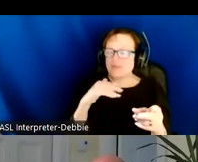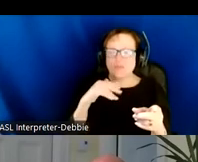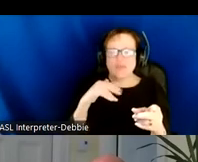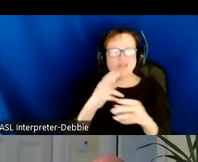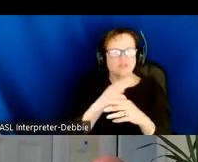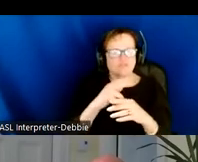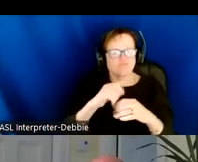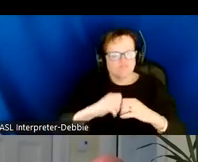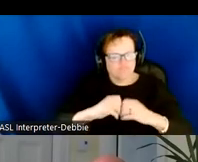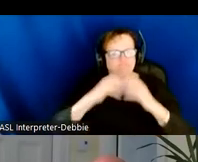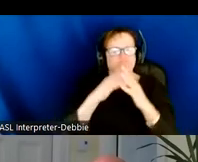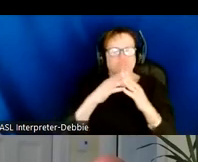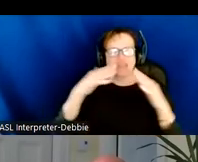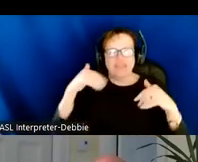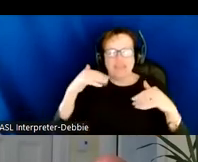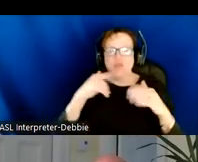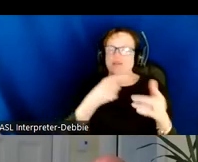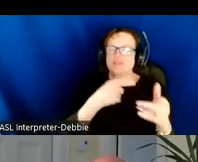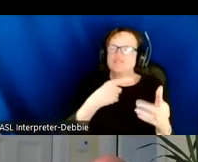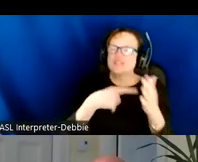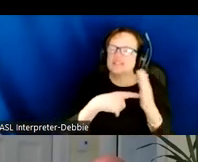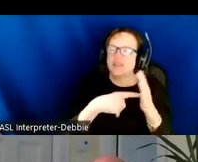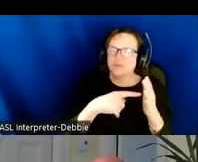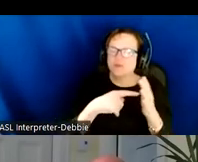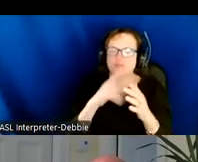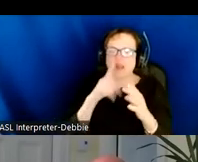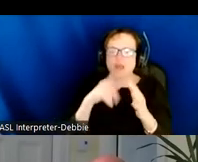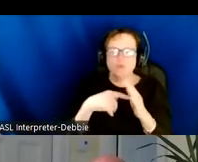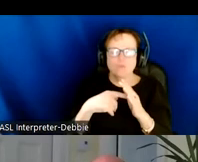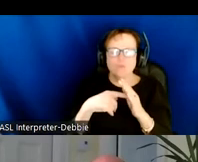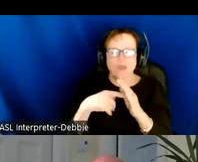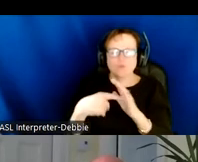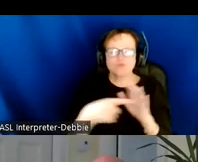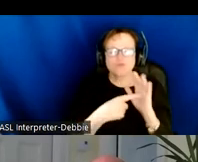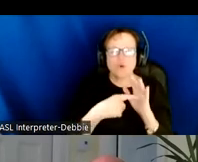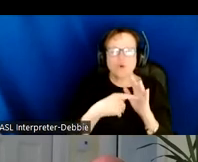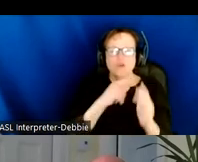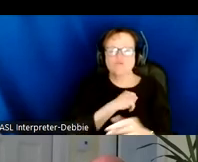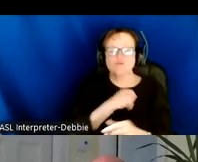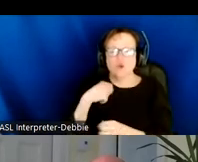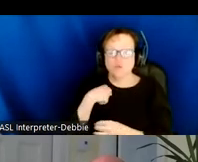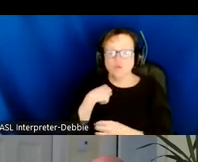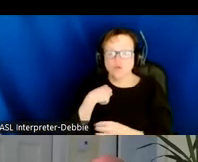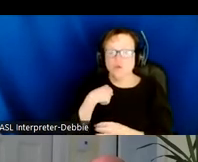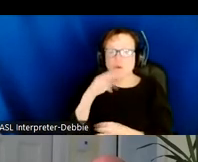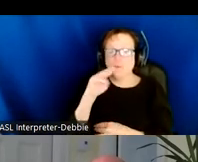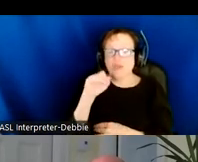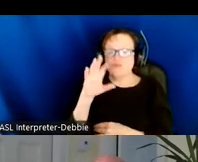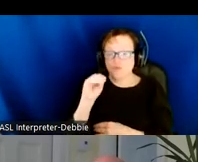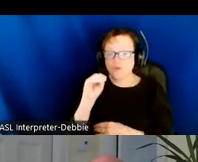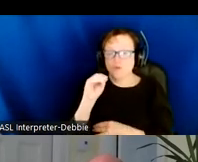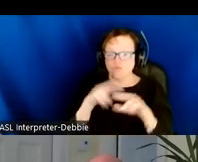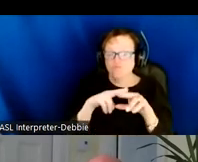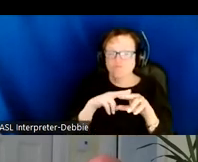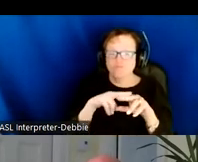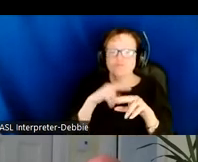integrated into the system, the example that I'm going to play for you now of the Toronto TTC Metro map gives you